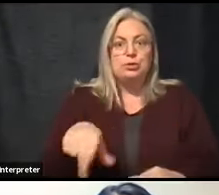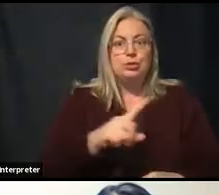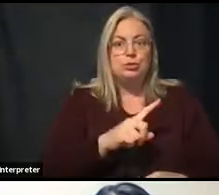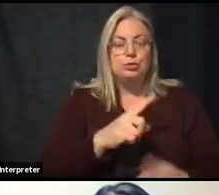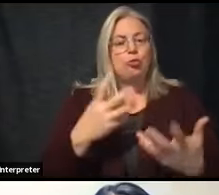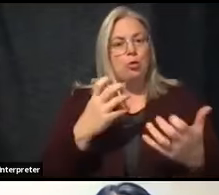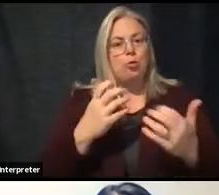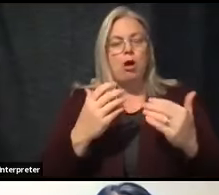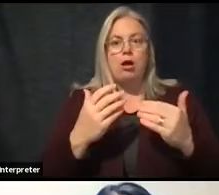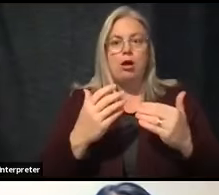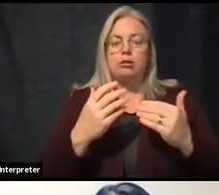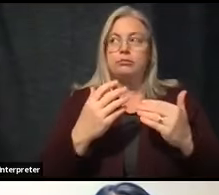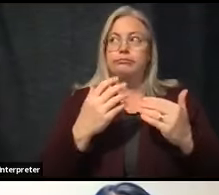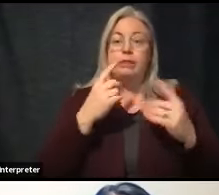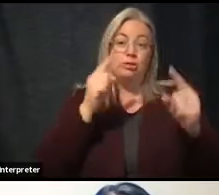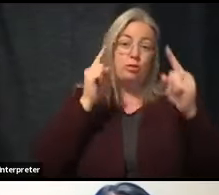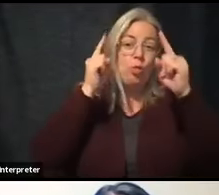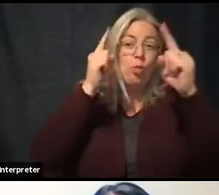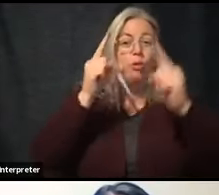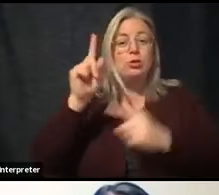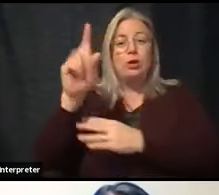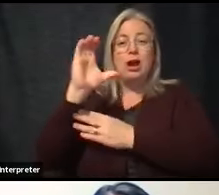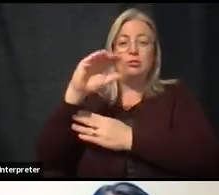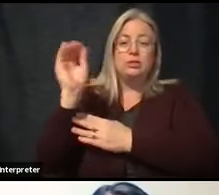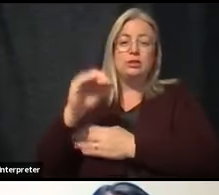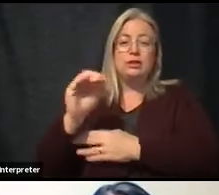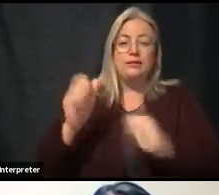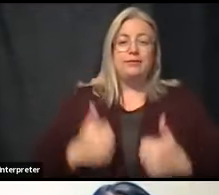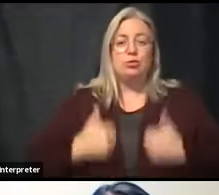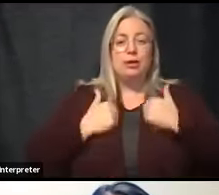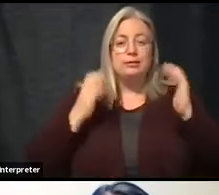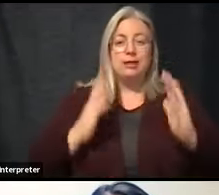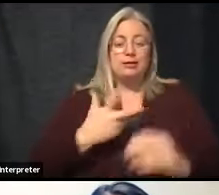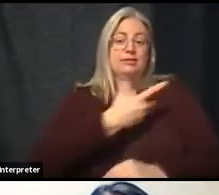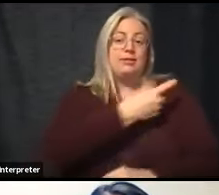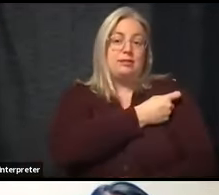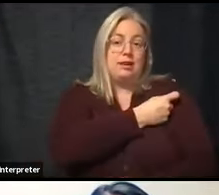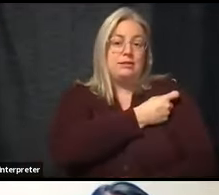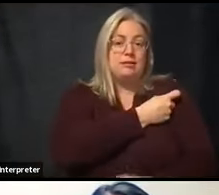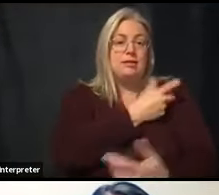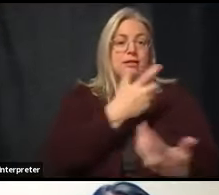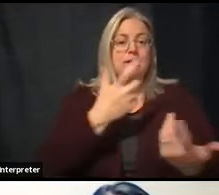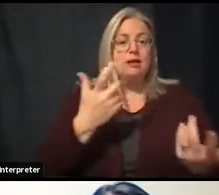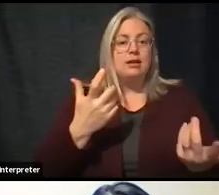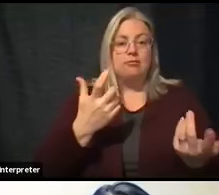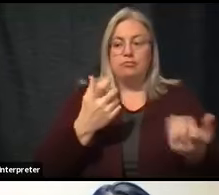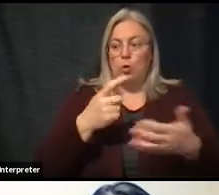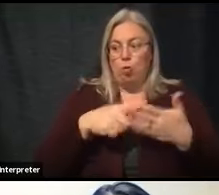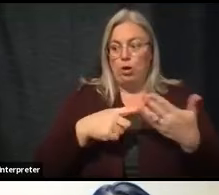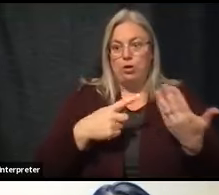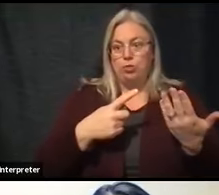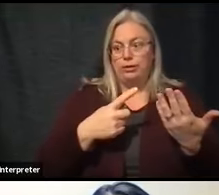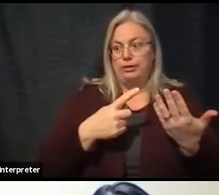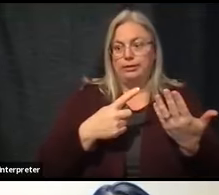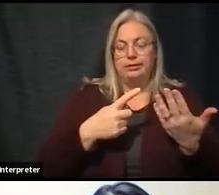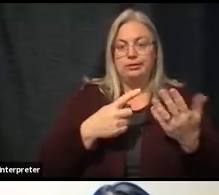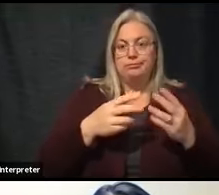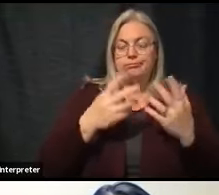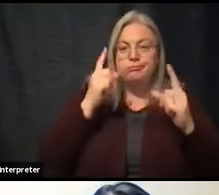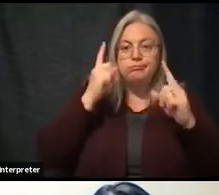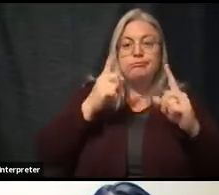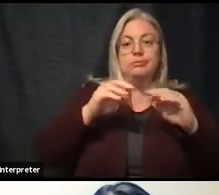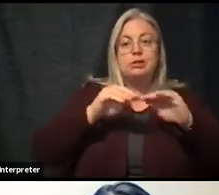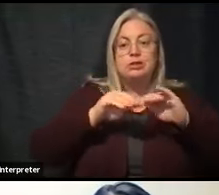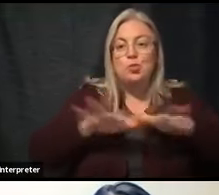as close to 100% of our residents vaccinated. There's nothing in what we know about the spread of the virus